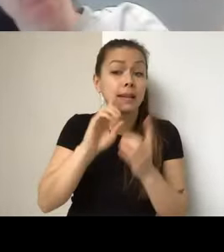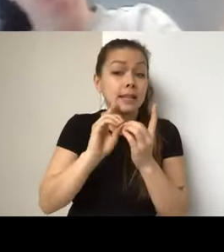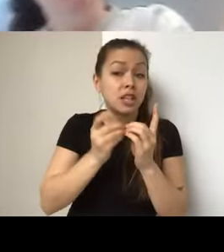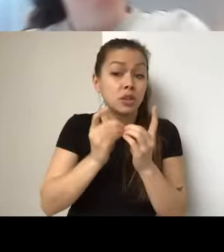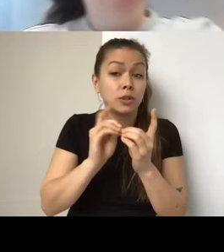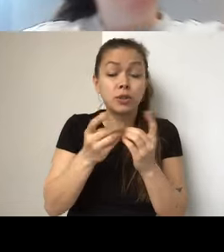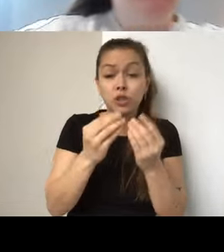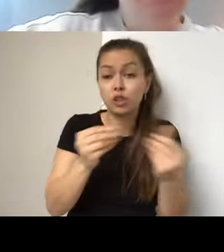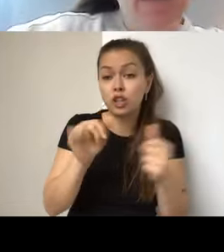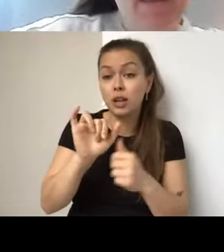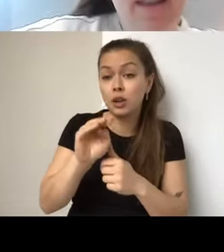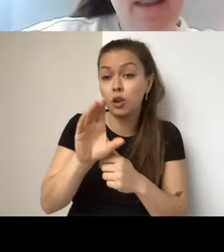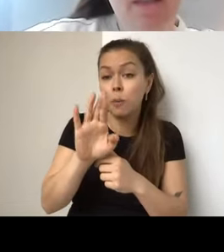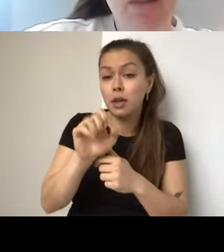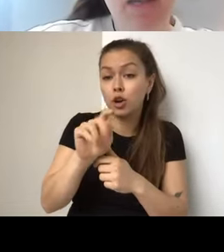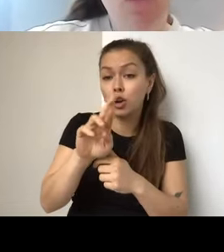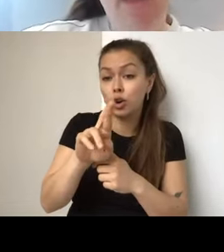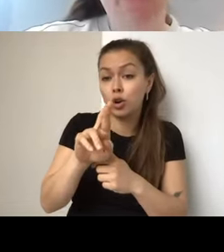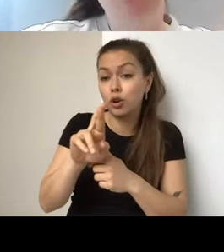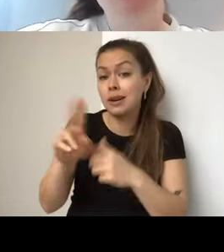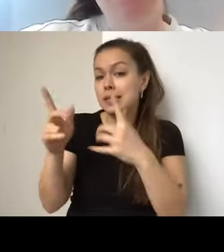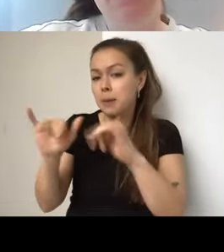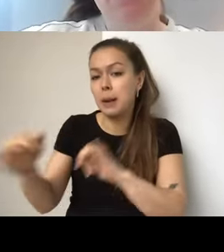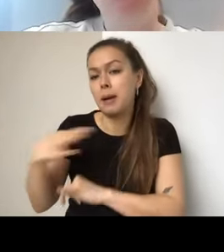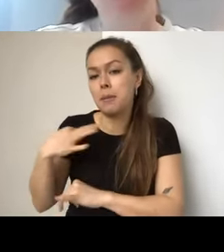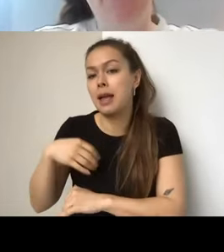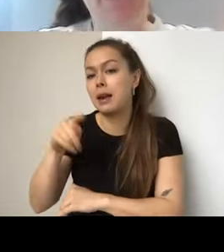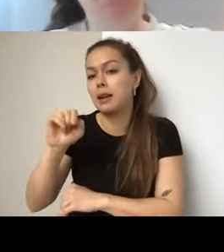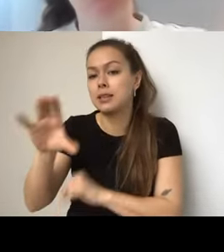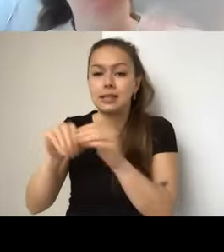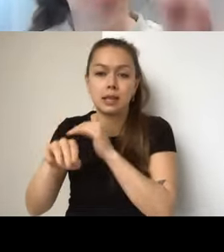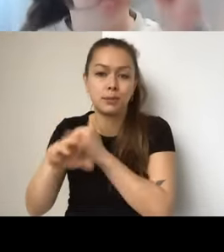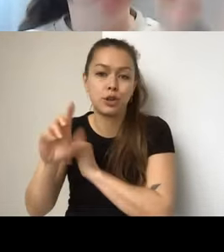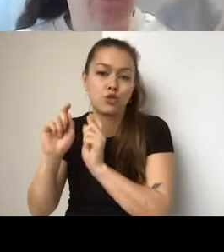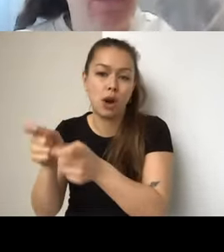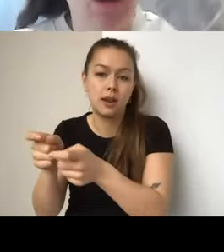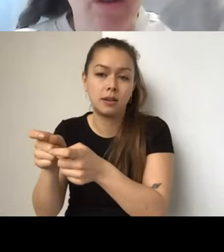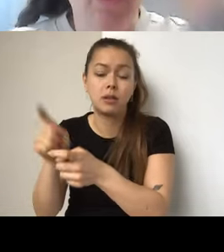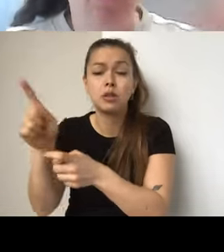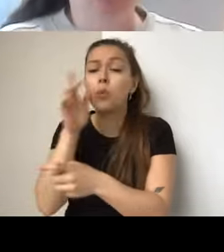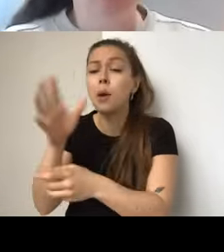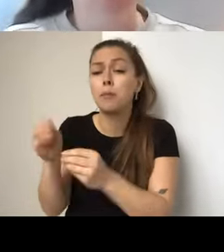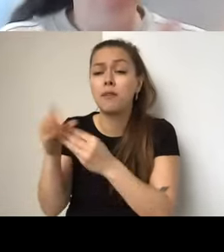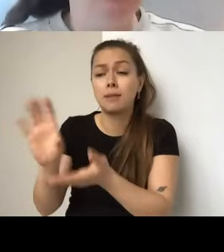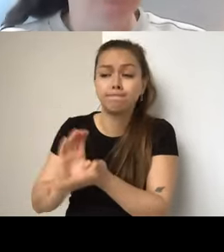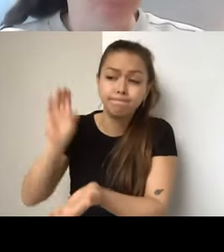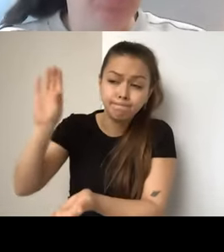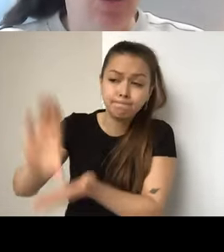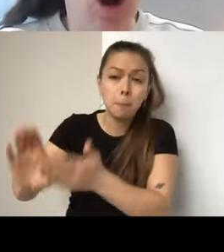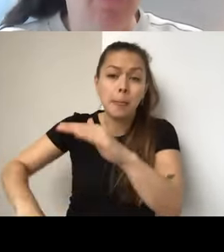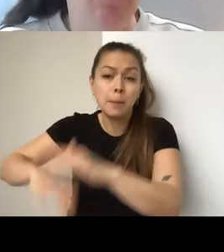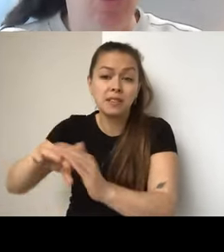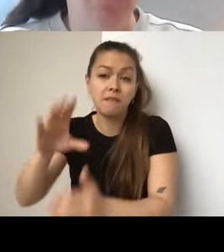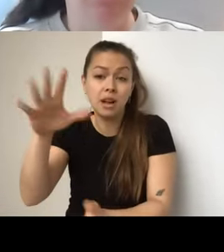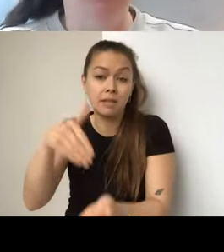Incubator. The TAC has an Accessibility Grant that will provide up to a maximum of $5,000 towards accessibility